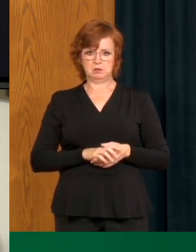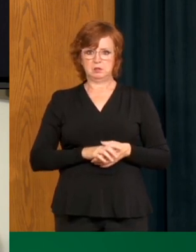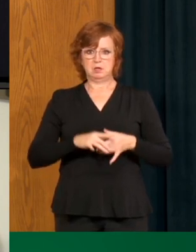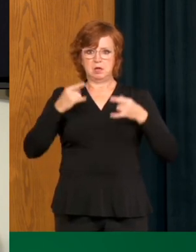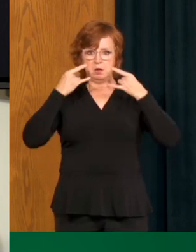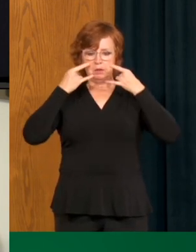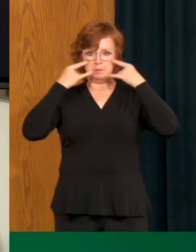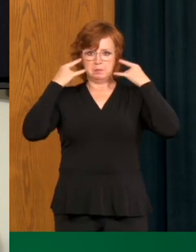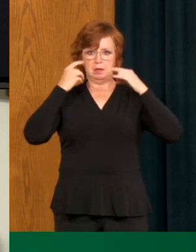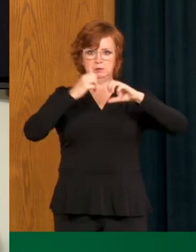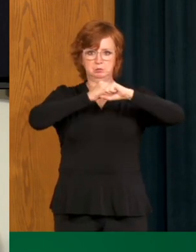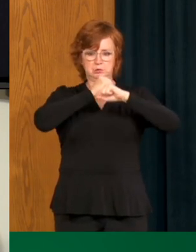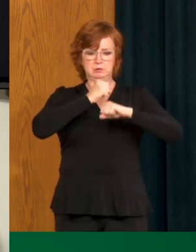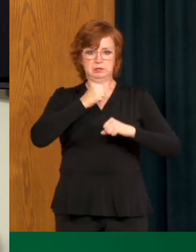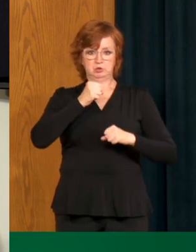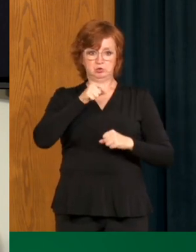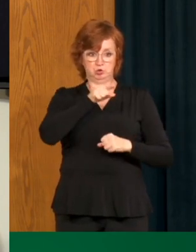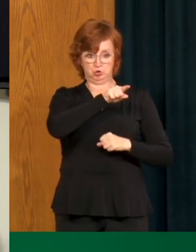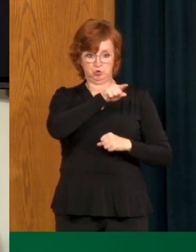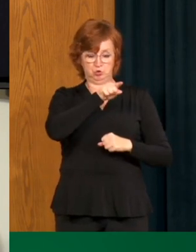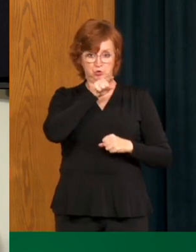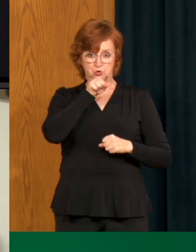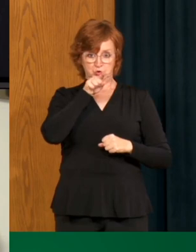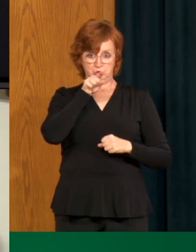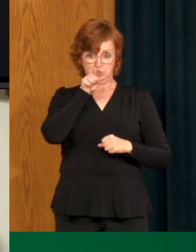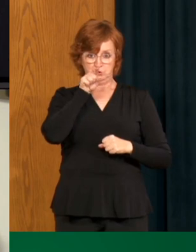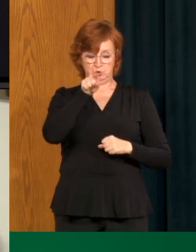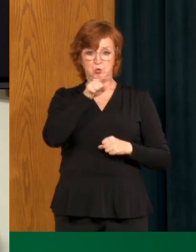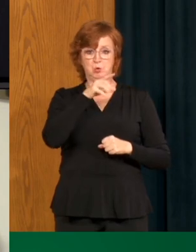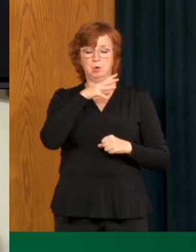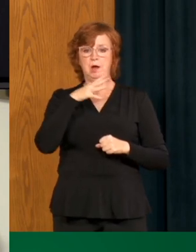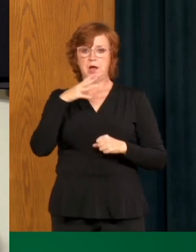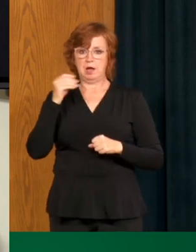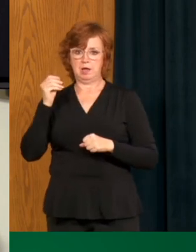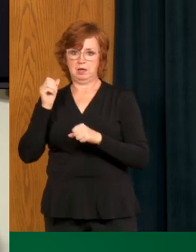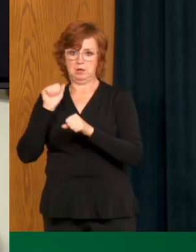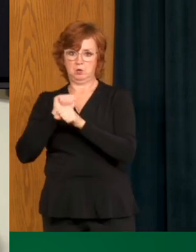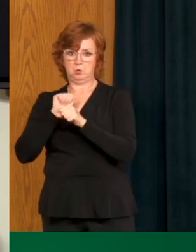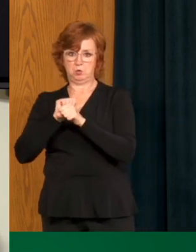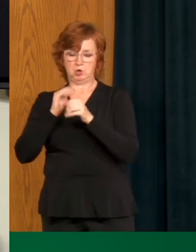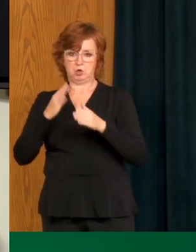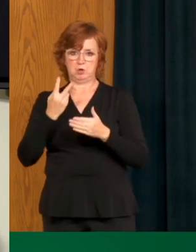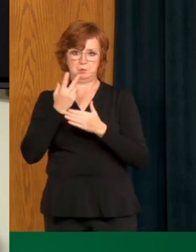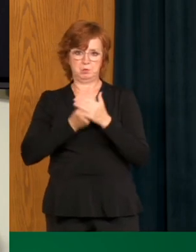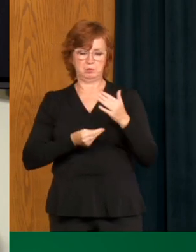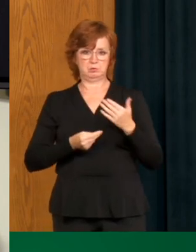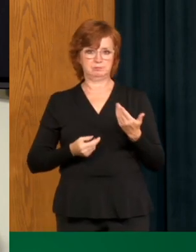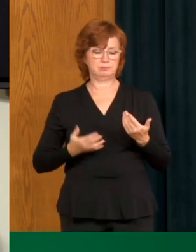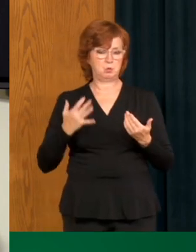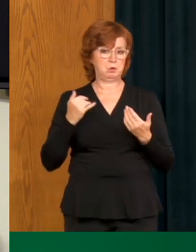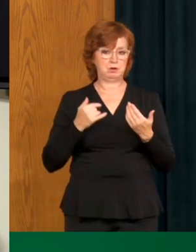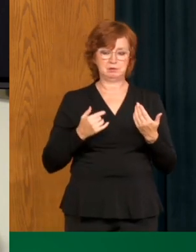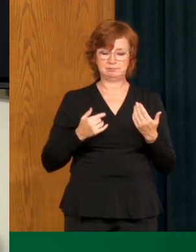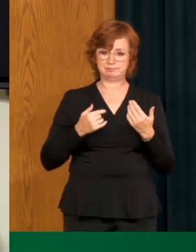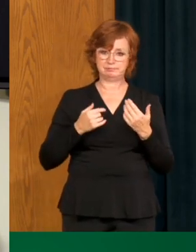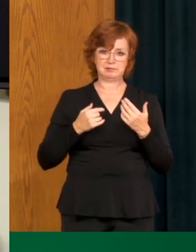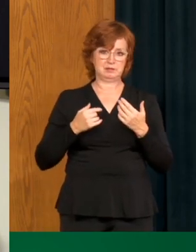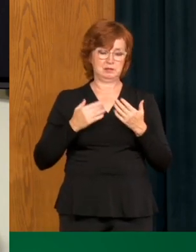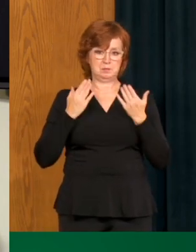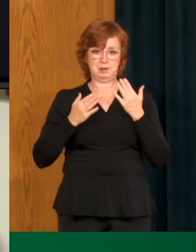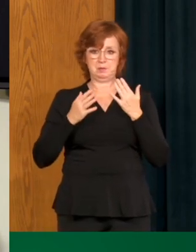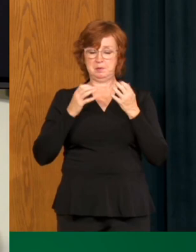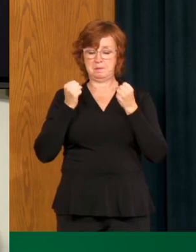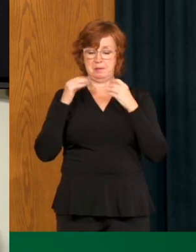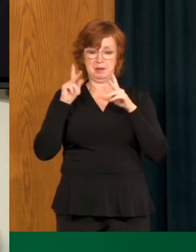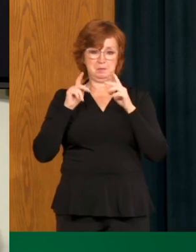others you are serving. And everyone wears a mask in those settings where you try to maintain the two meter distance, but you can't someone, you know, we've all